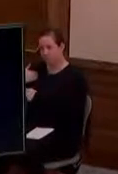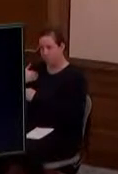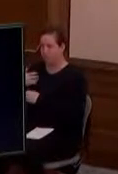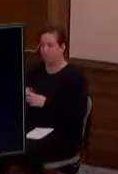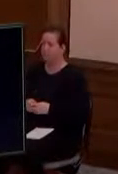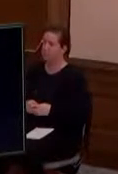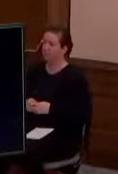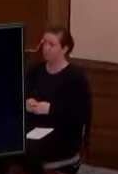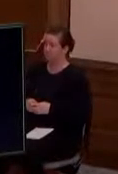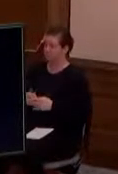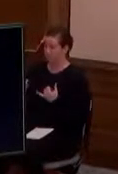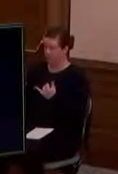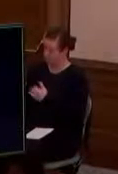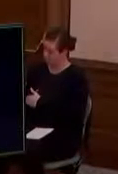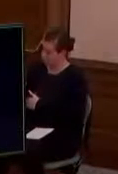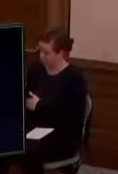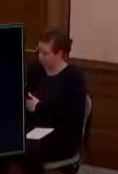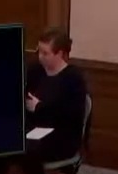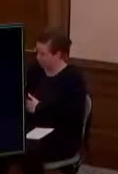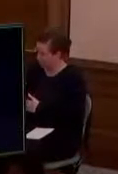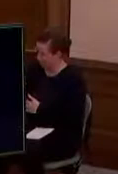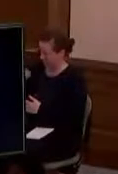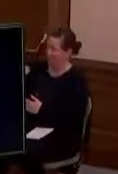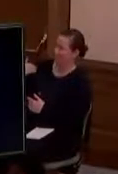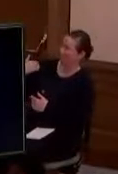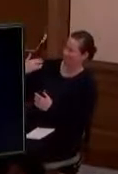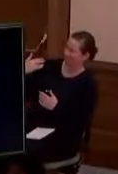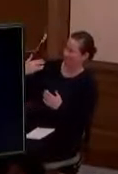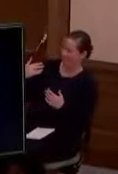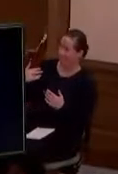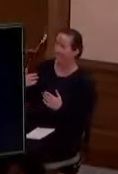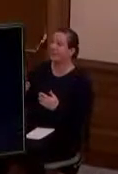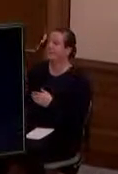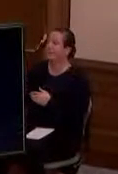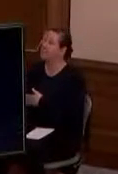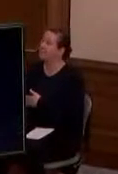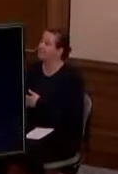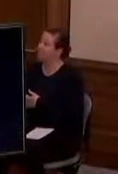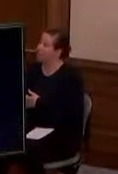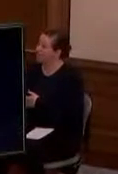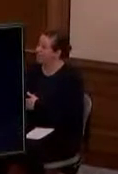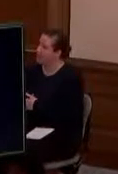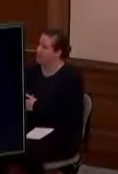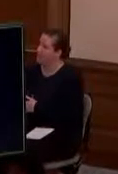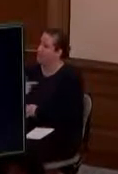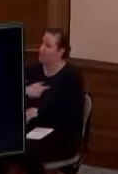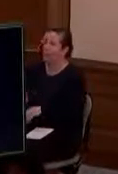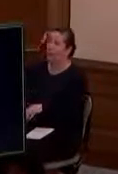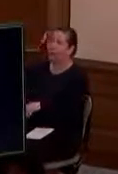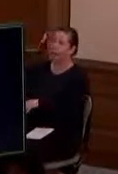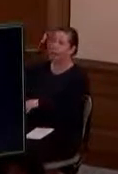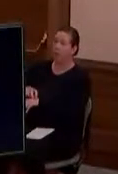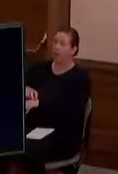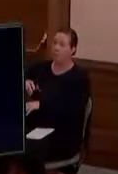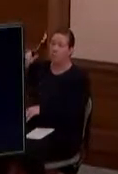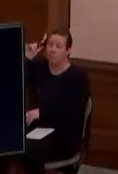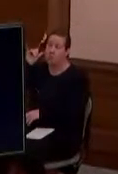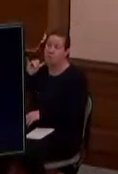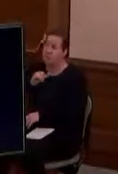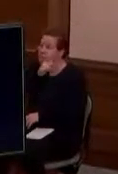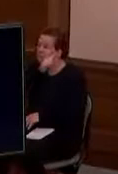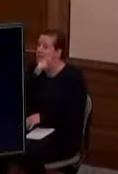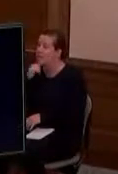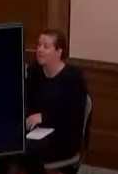Every morning when I wake up, as soon as I get done shaving, I try to look at what our daily numbers are for infections from COVID.